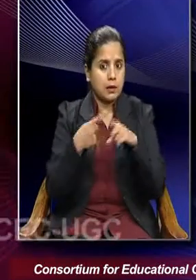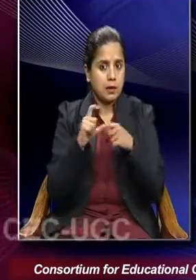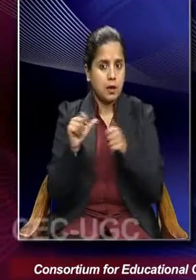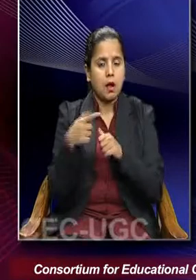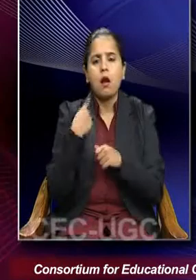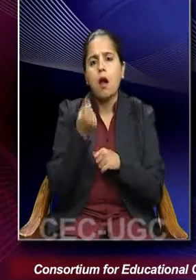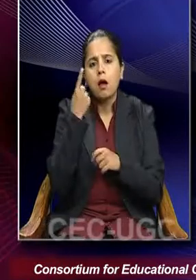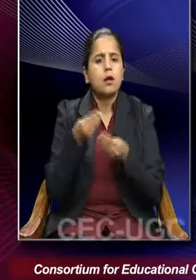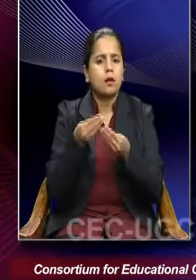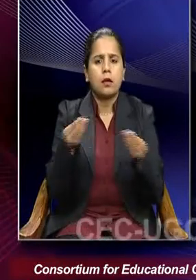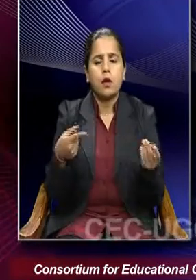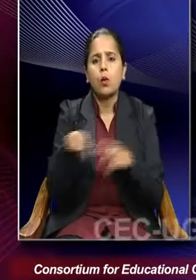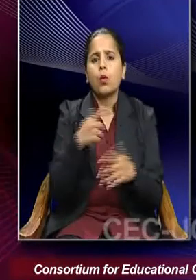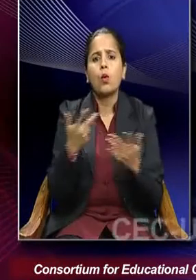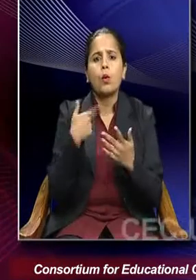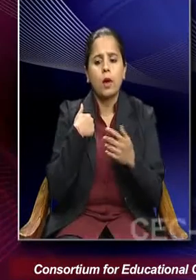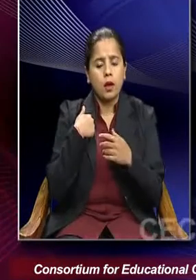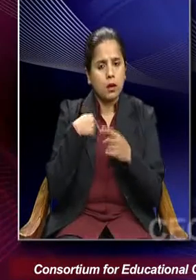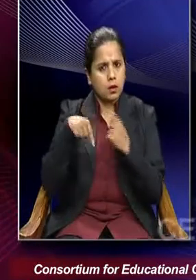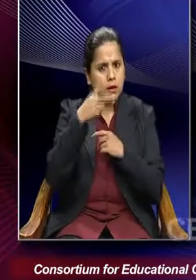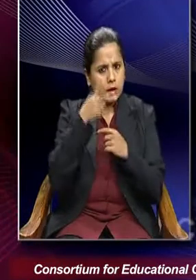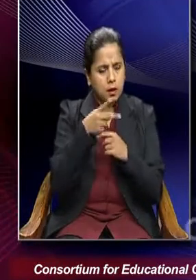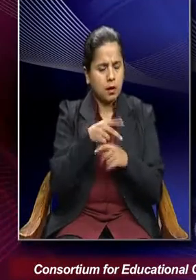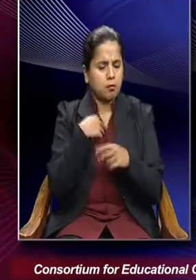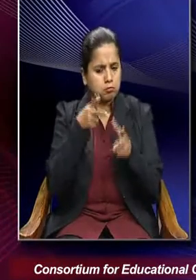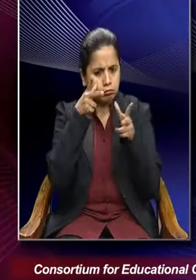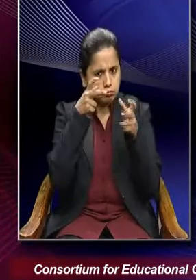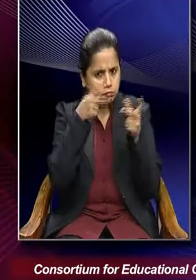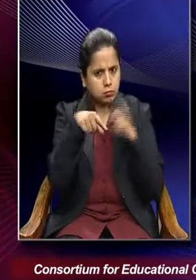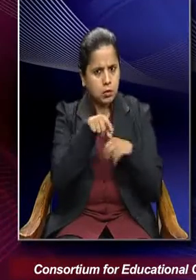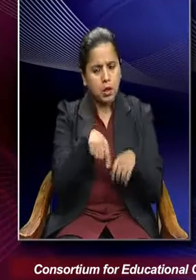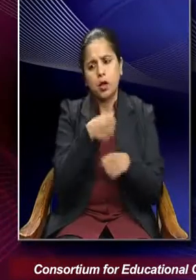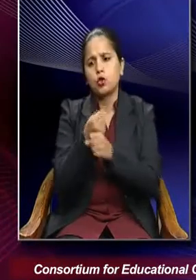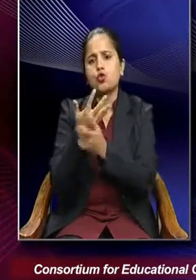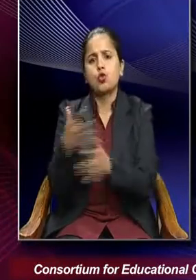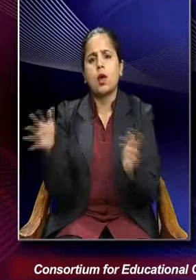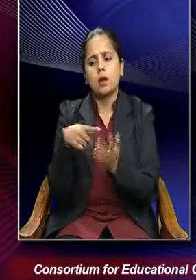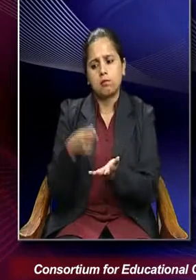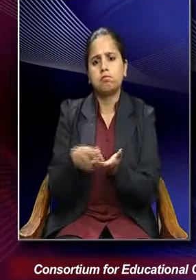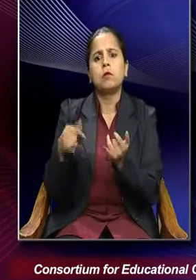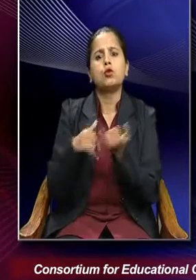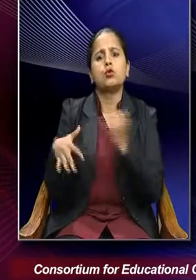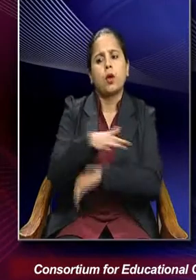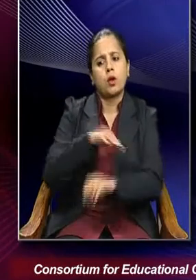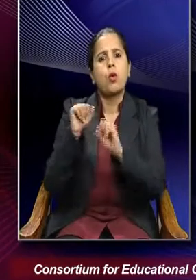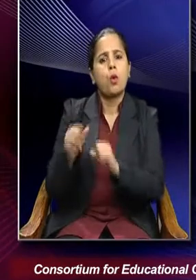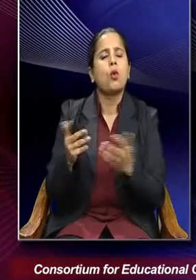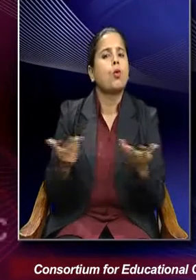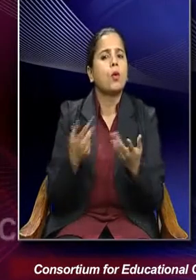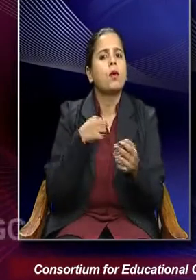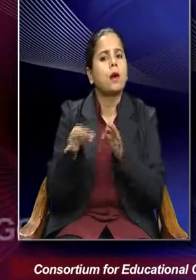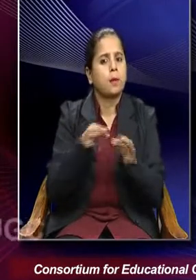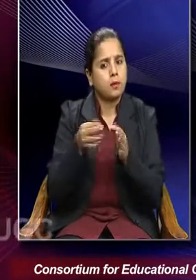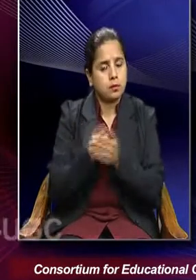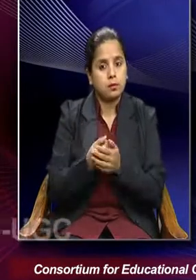So where do we go from a particular observation to a general claim about society? So